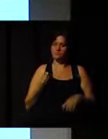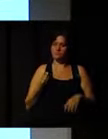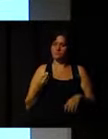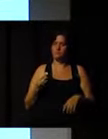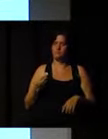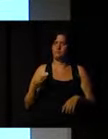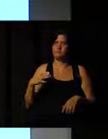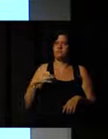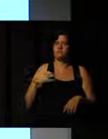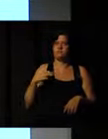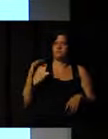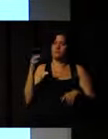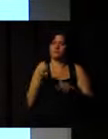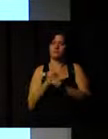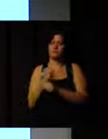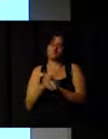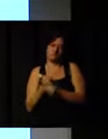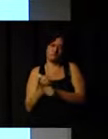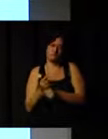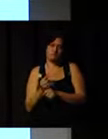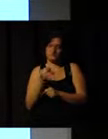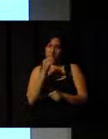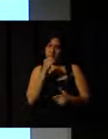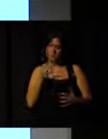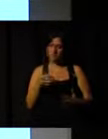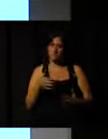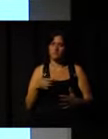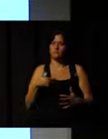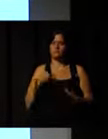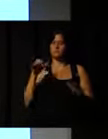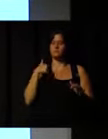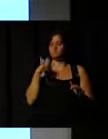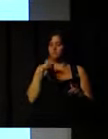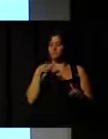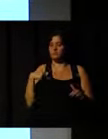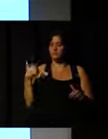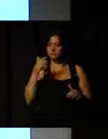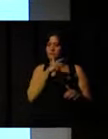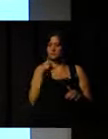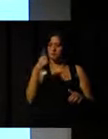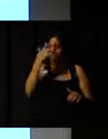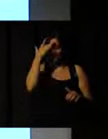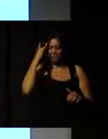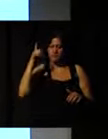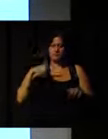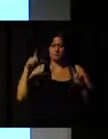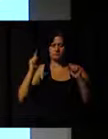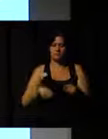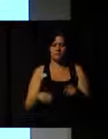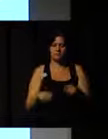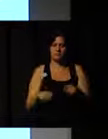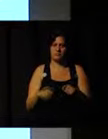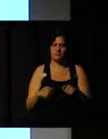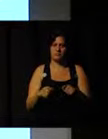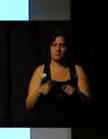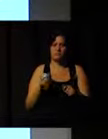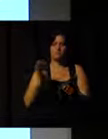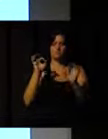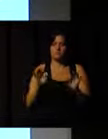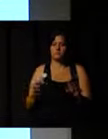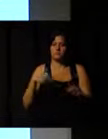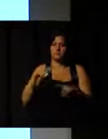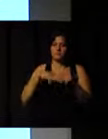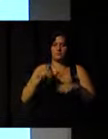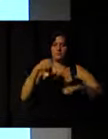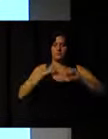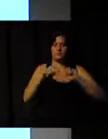then I can find the right person with the right competence, with the right skills for my organization. Because, I need